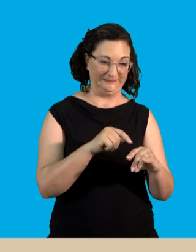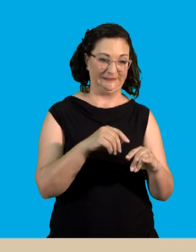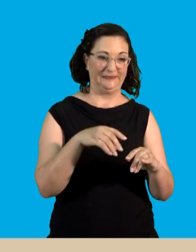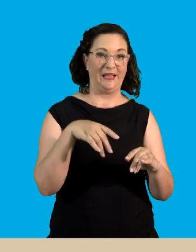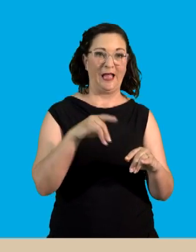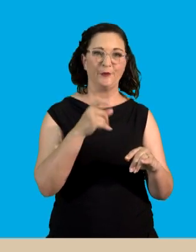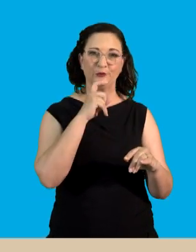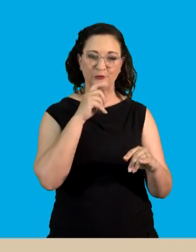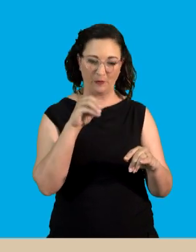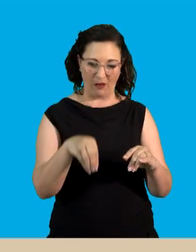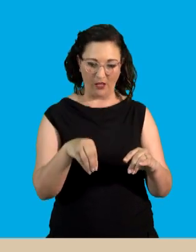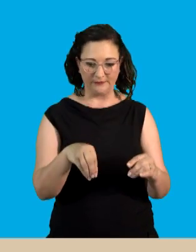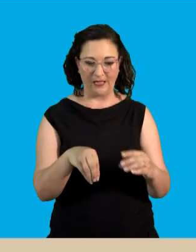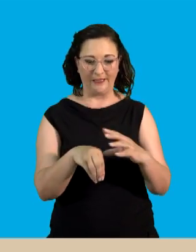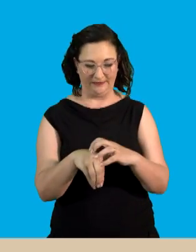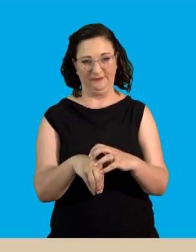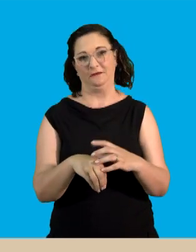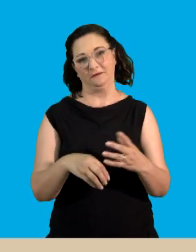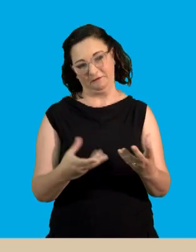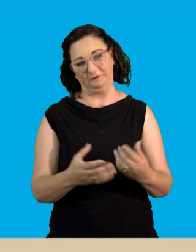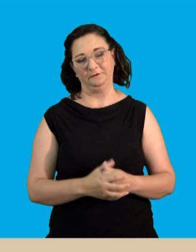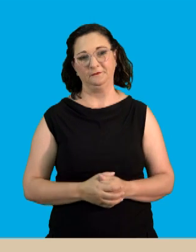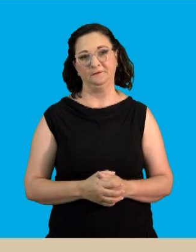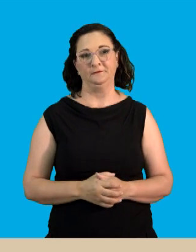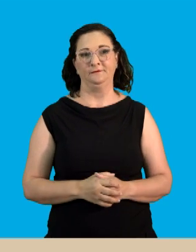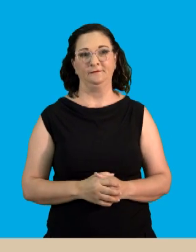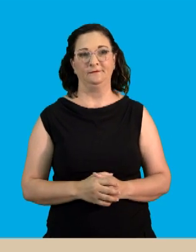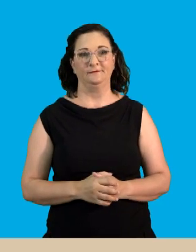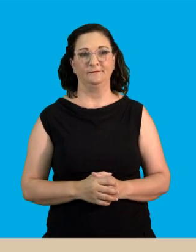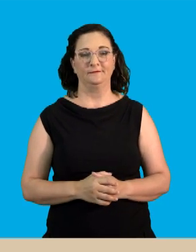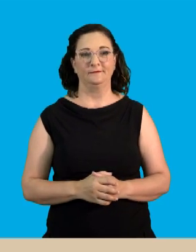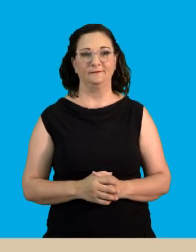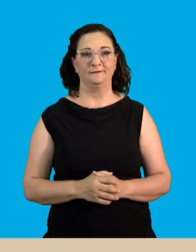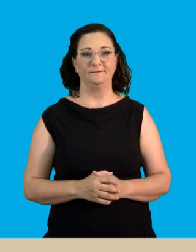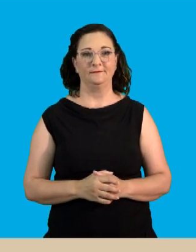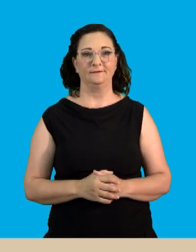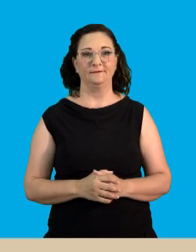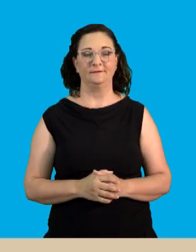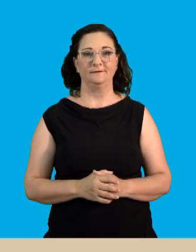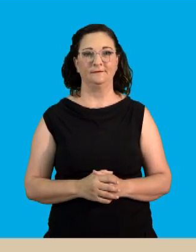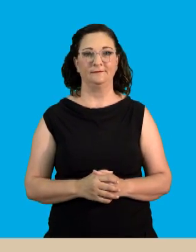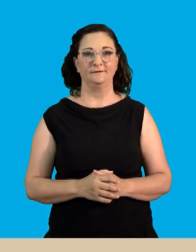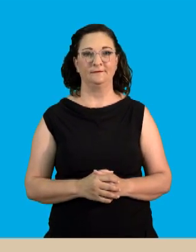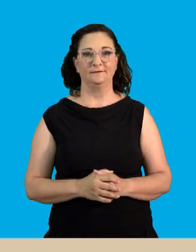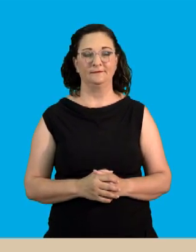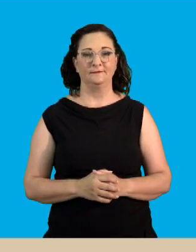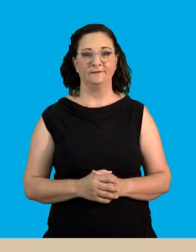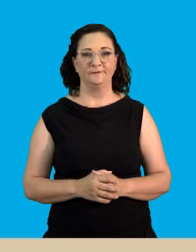that have eaten plants. Eaten plants.